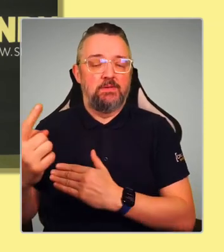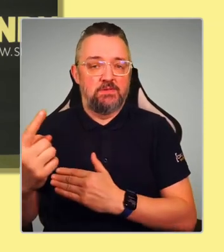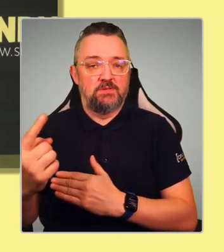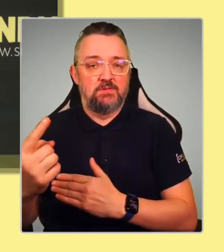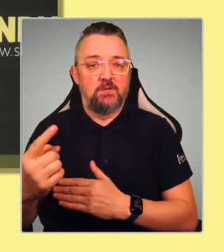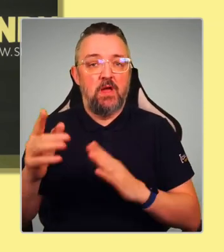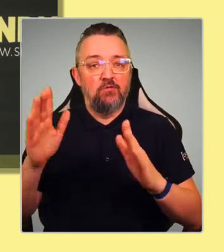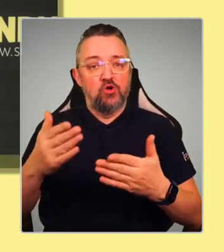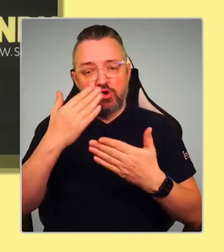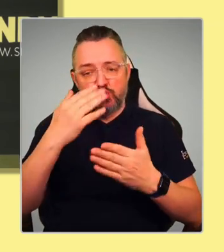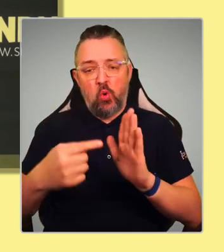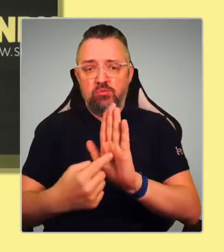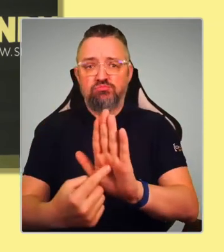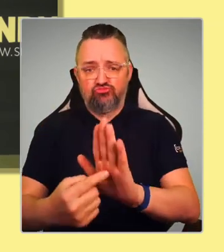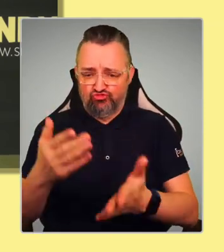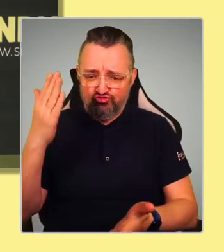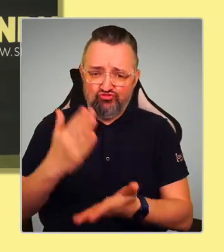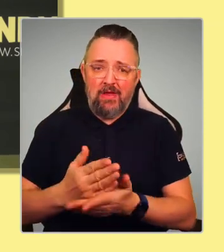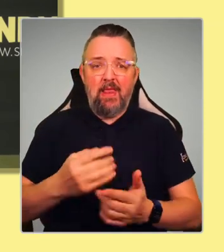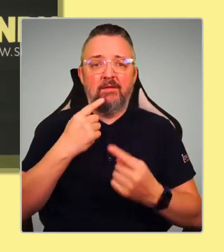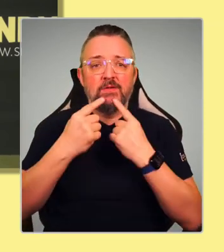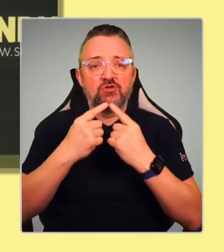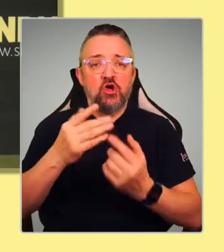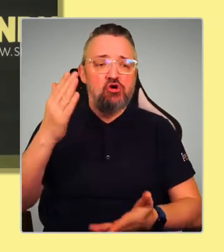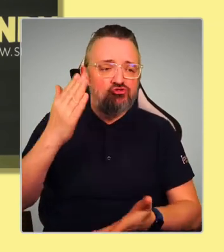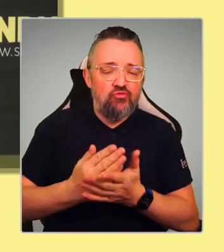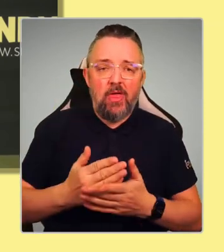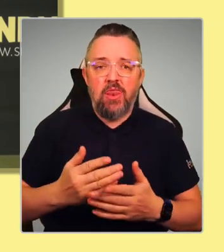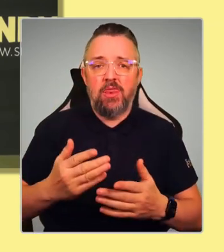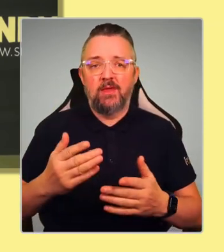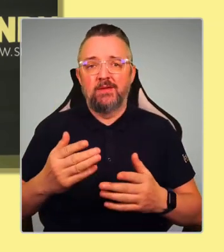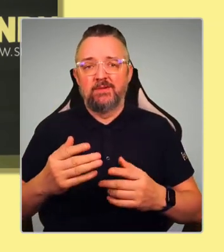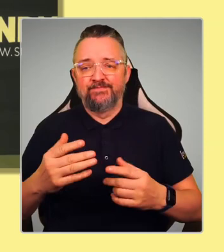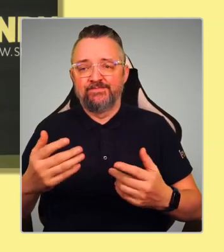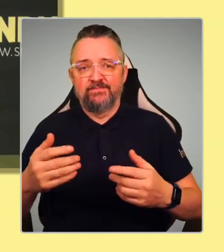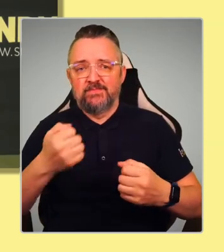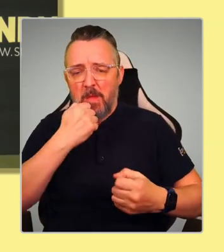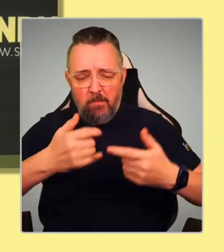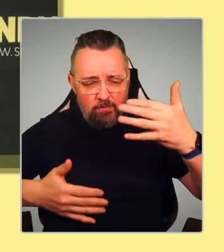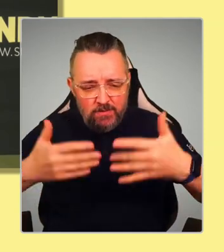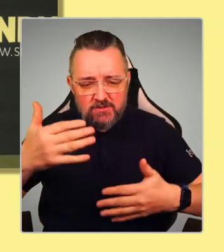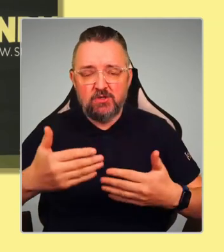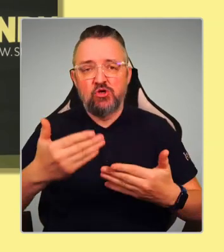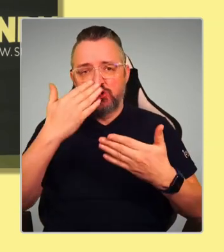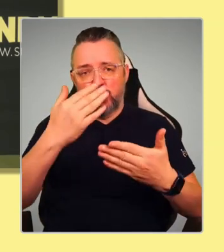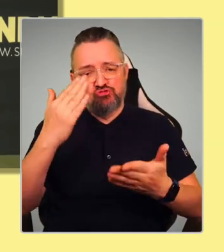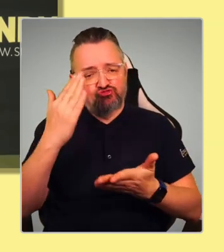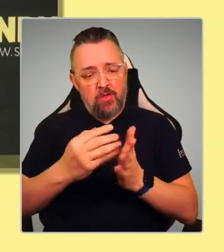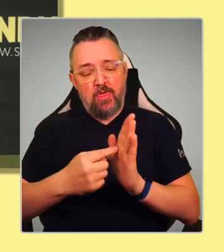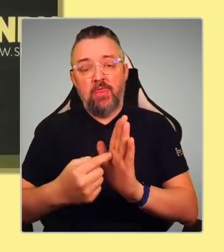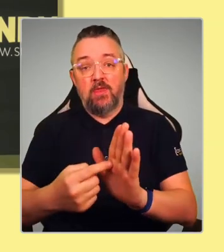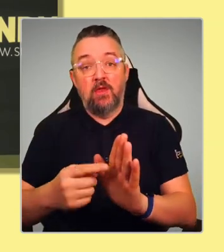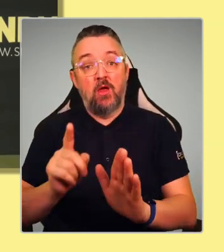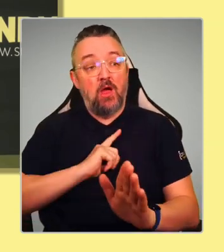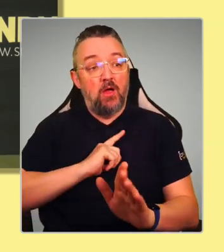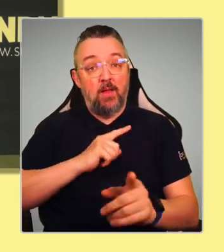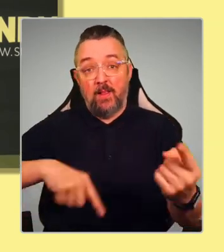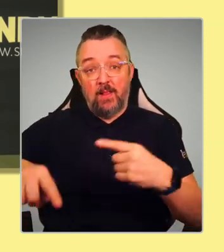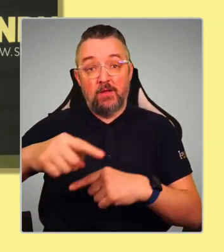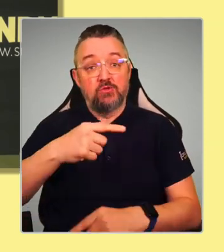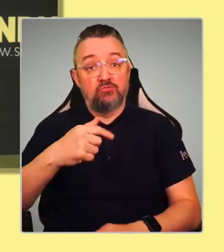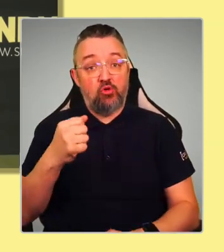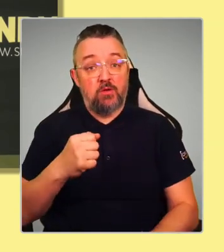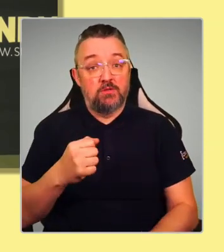people, outlining the economic case for independence, outlining the ways that Scotland will be wealthier and